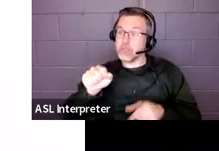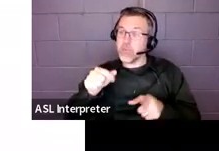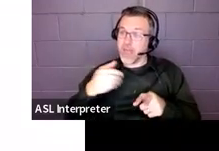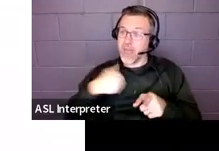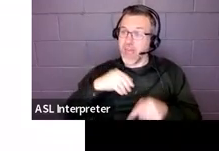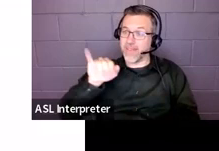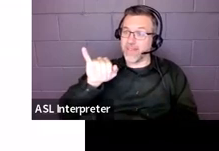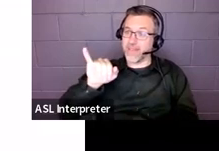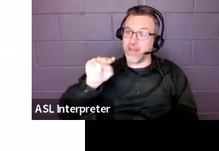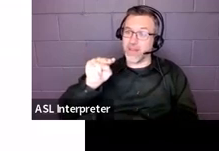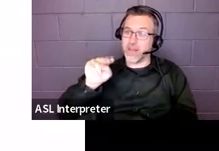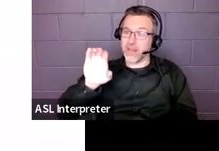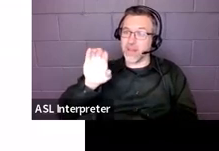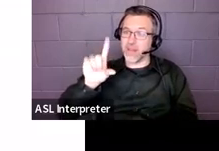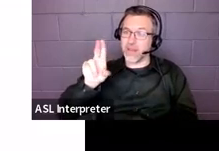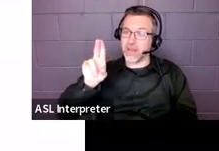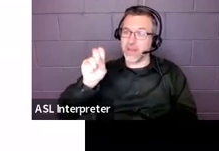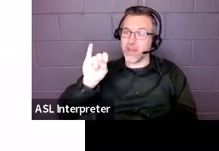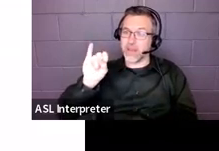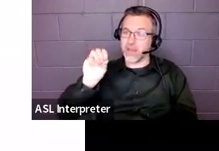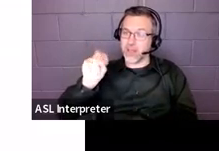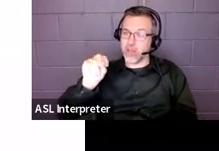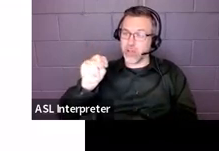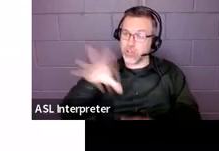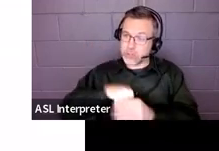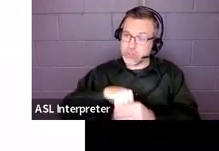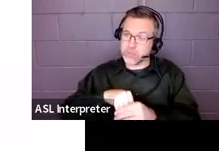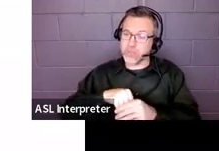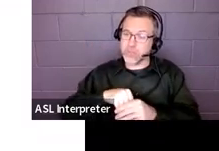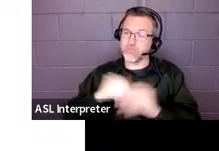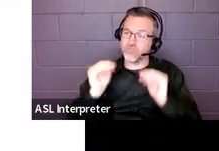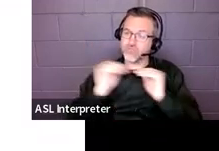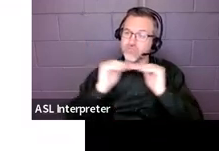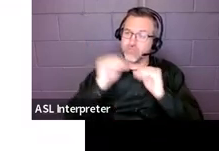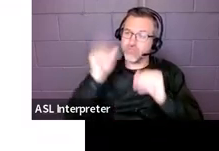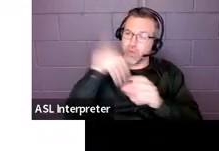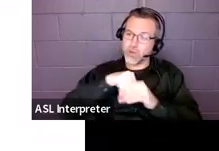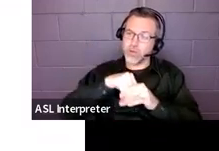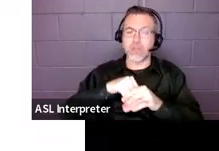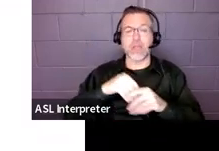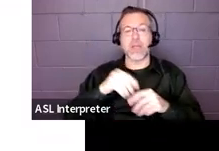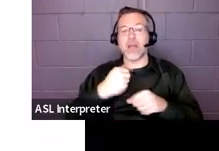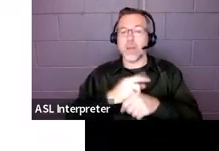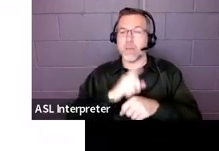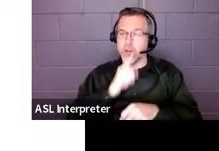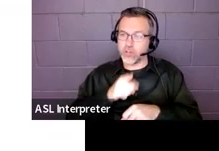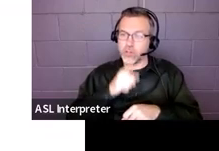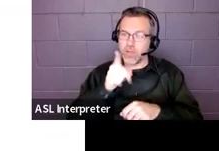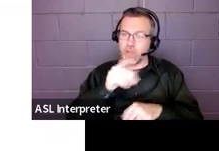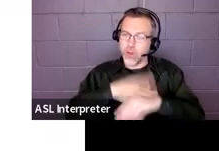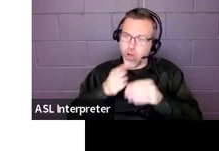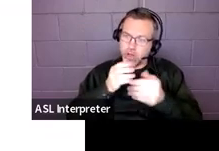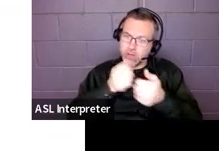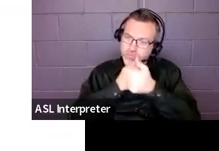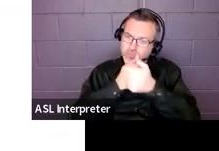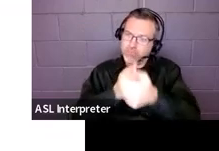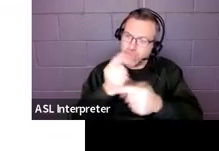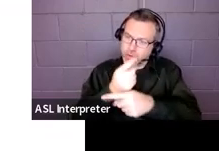and they ensure that students are on track for post-secondary education or competitive workforce opportunities.